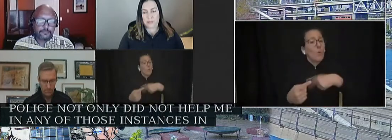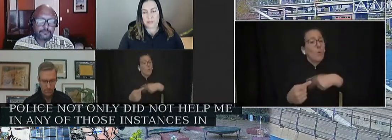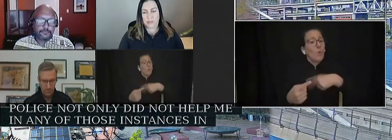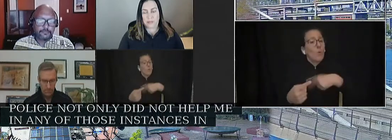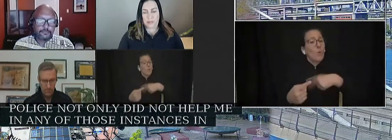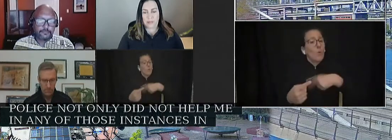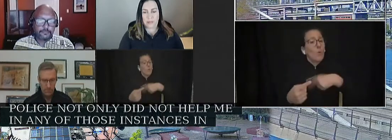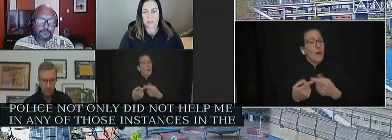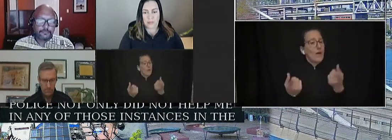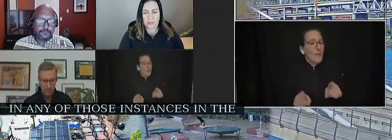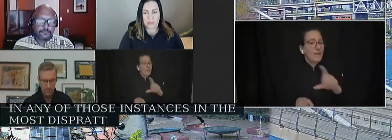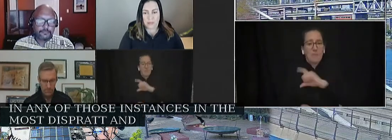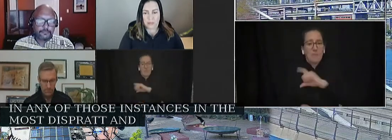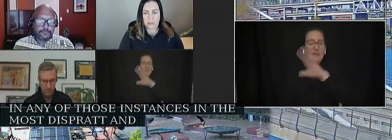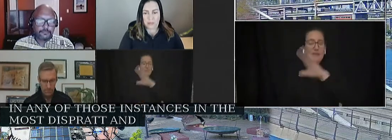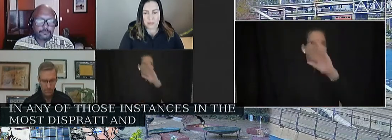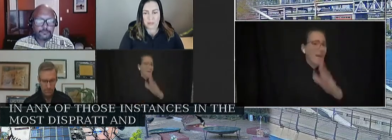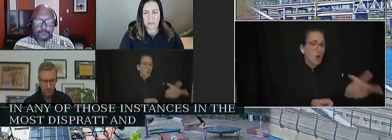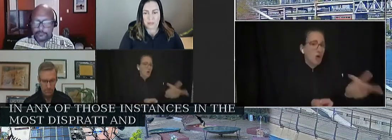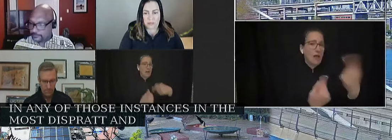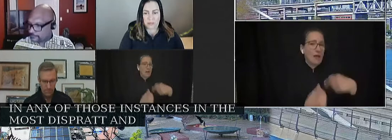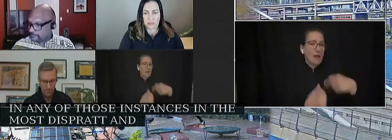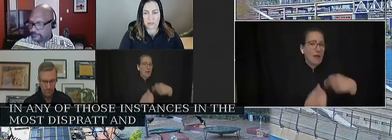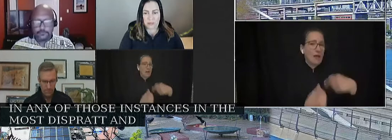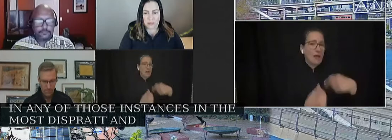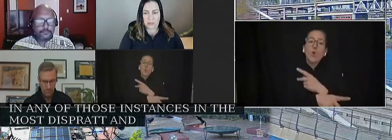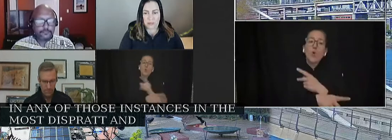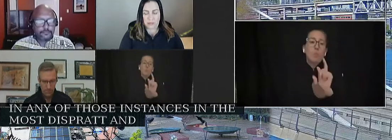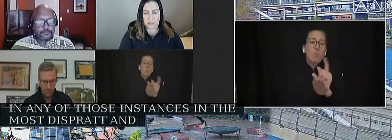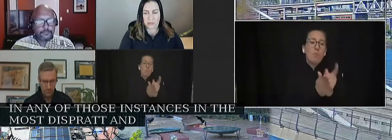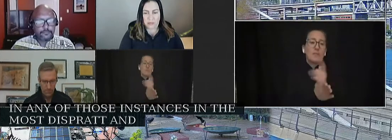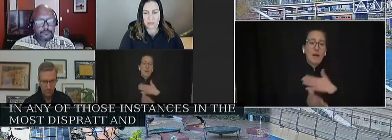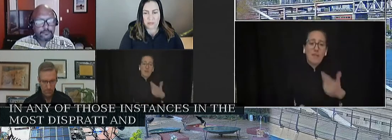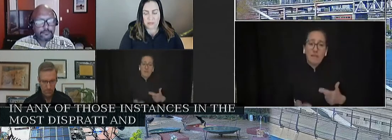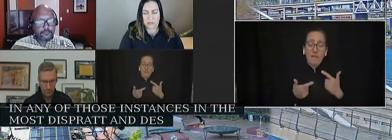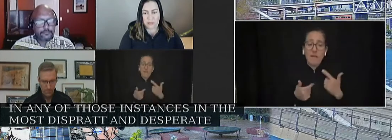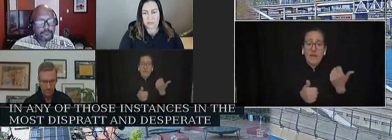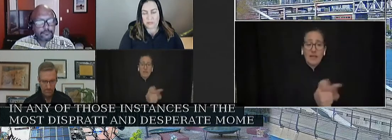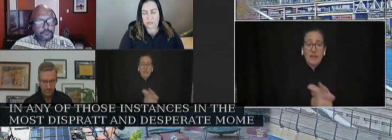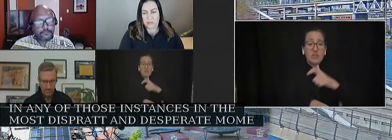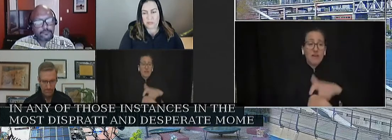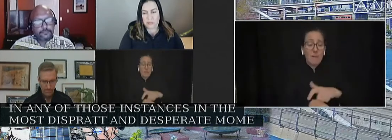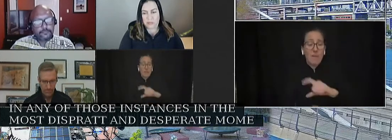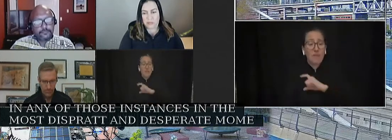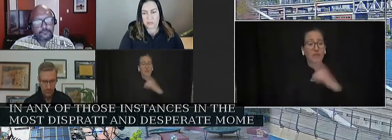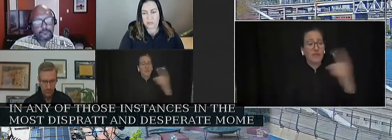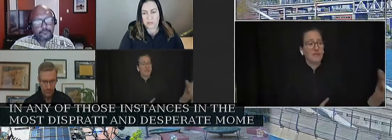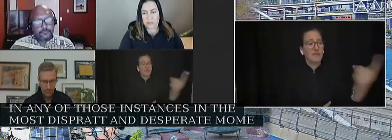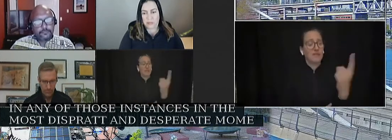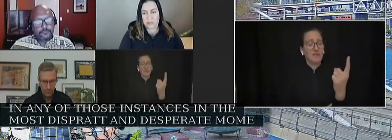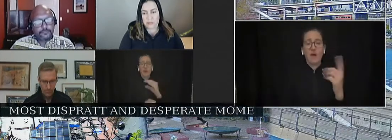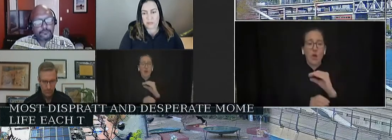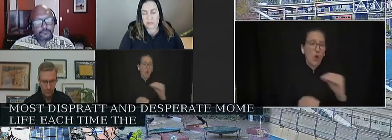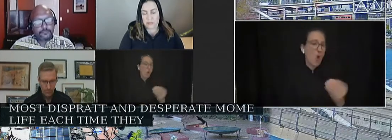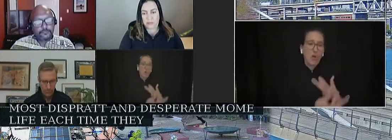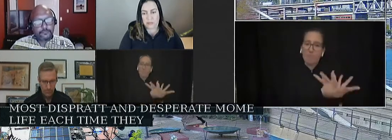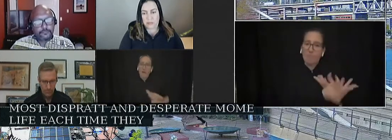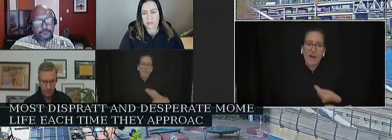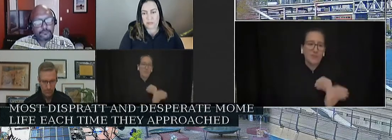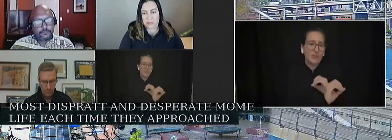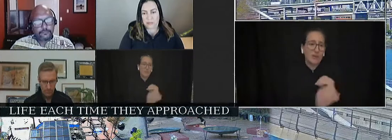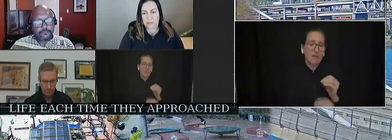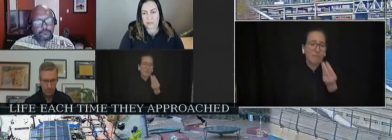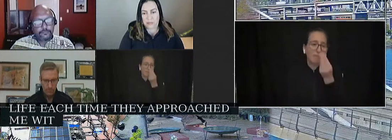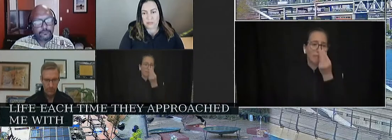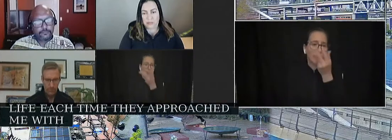and vulnerable moments of my life, each time they approached me with such a lack of compassion and inability to help